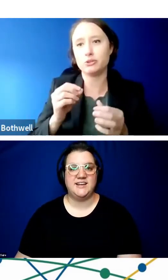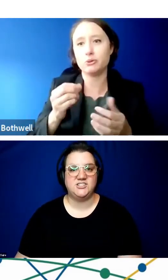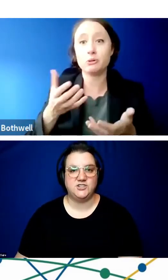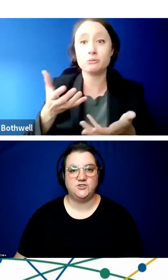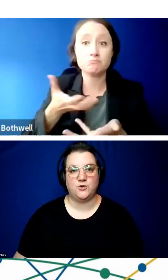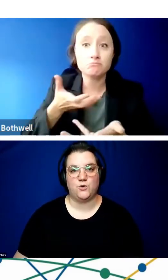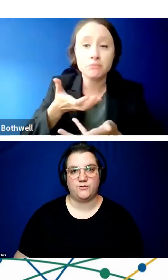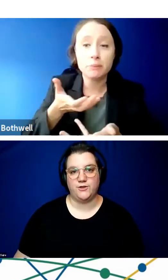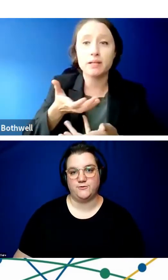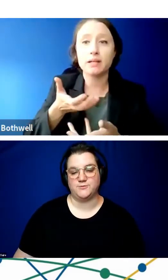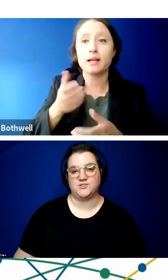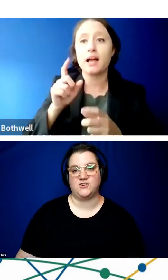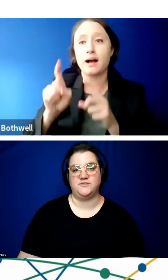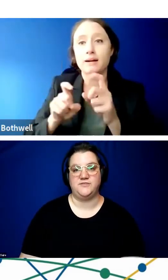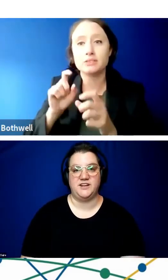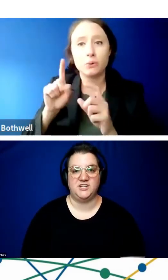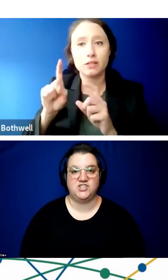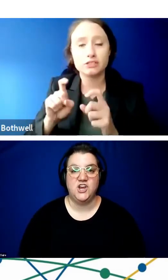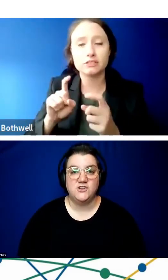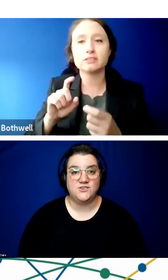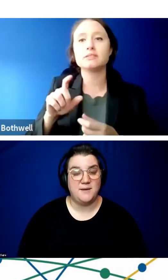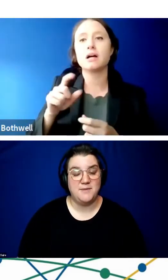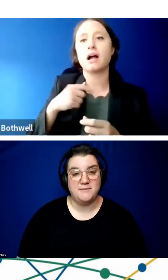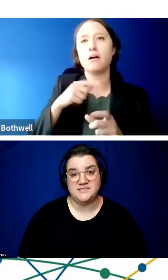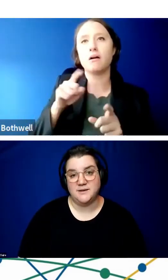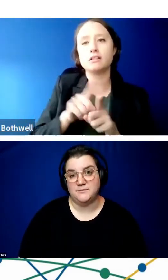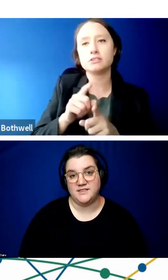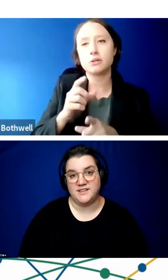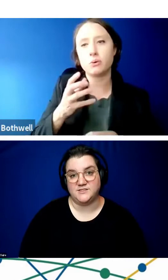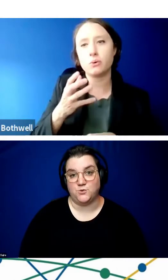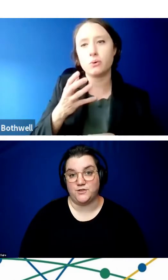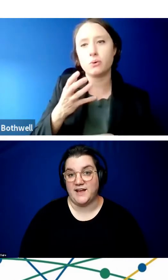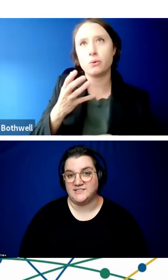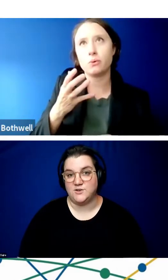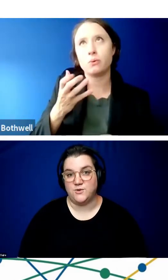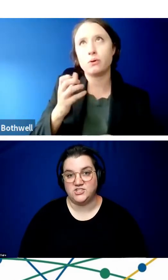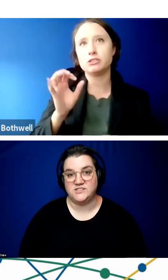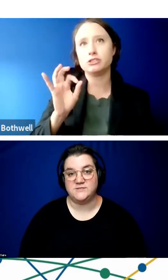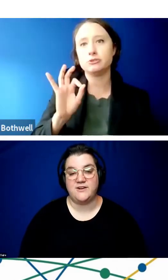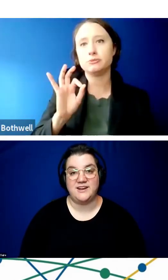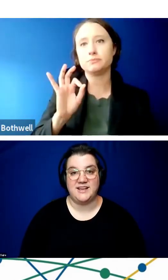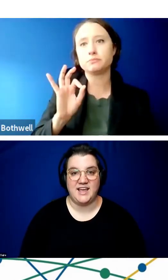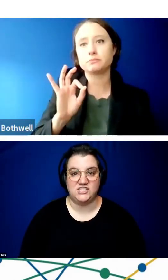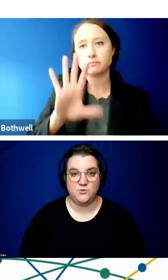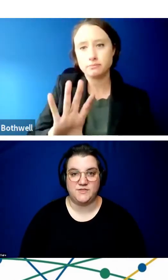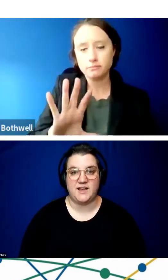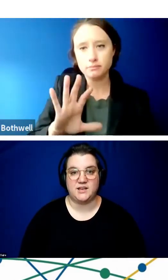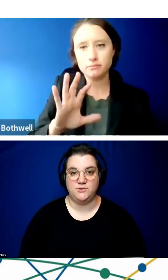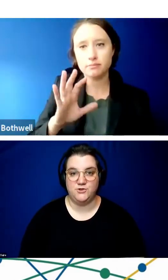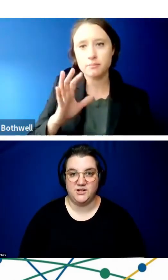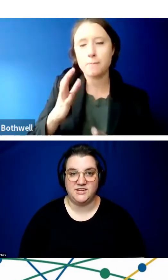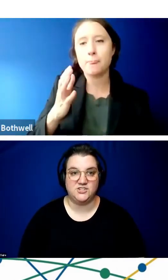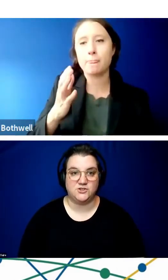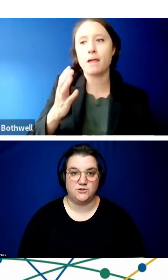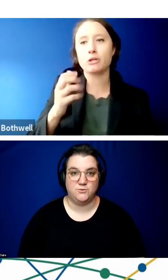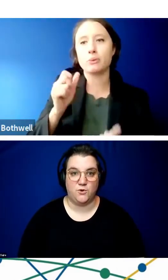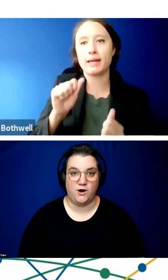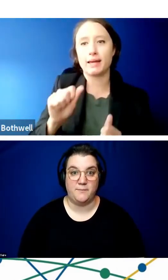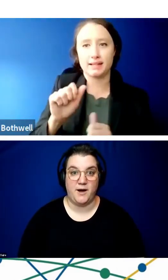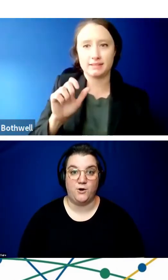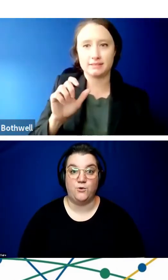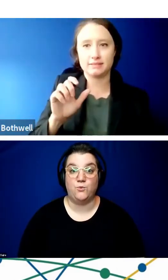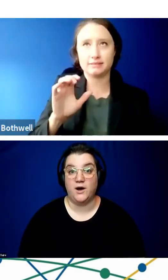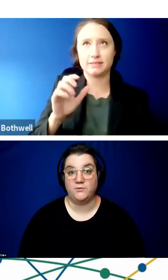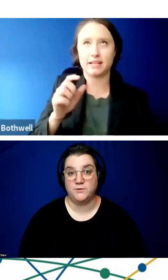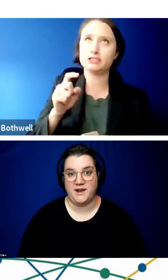integrated into your workflow from start to finish. So that may be something that's worth asking questions about and engaging with that community to learn